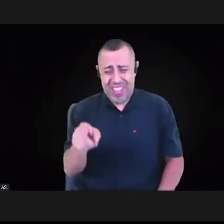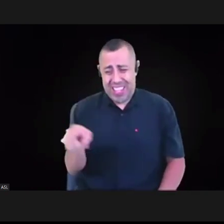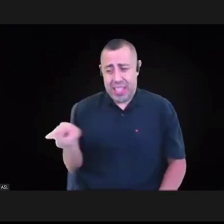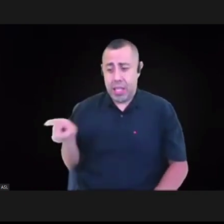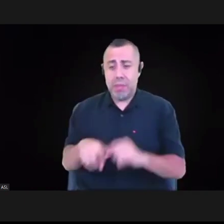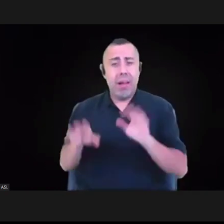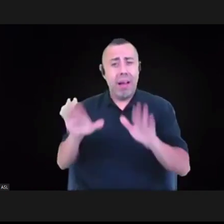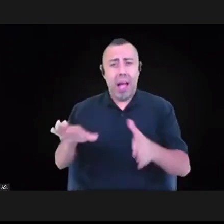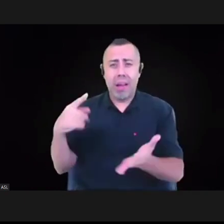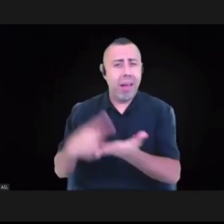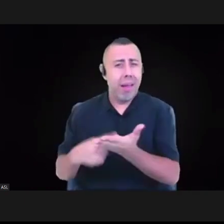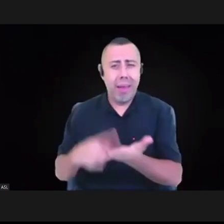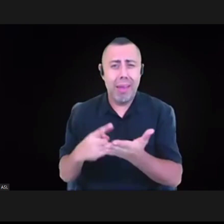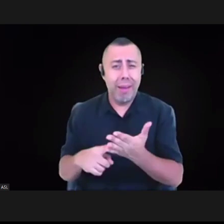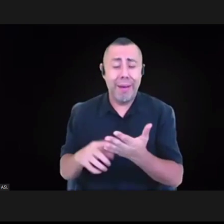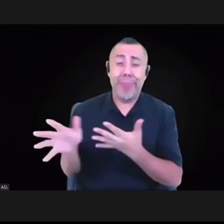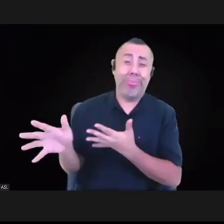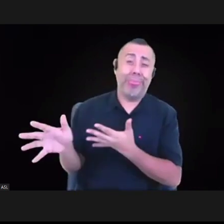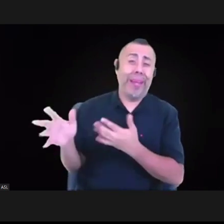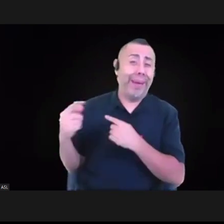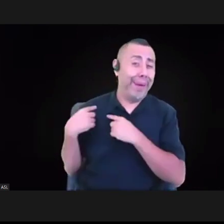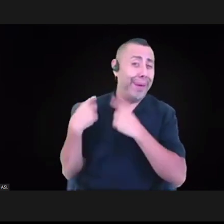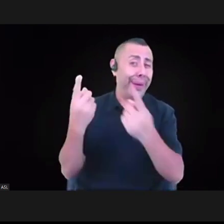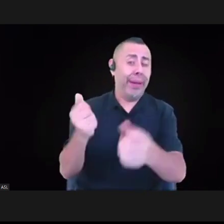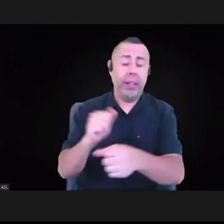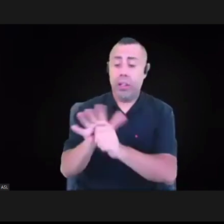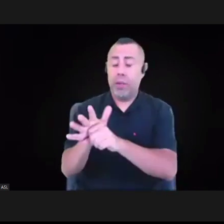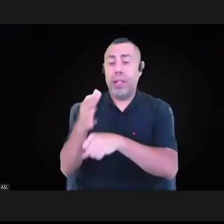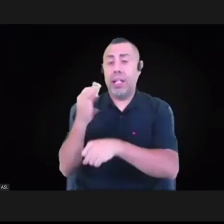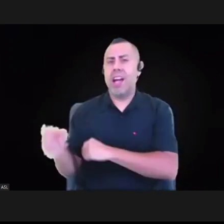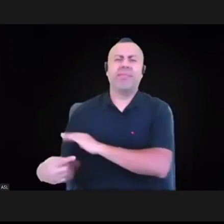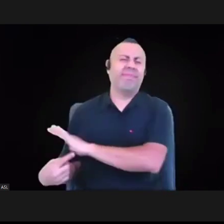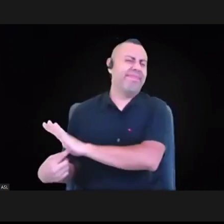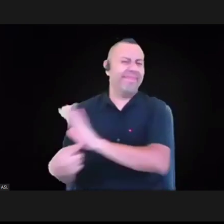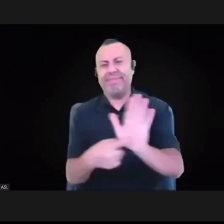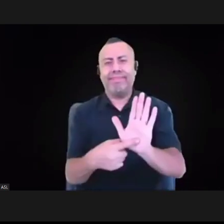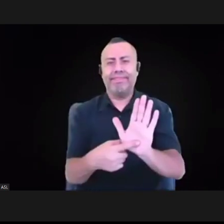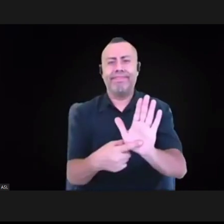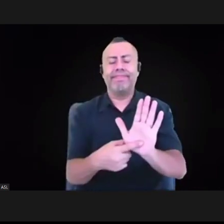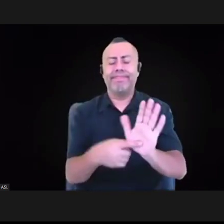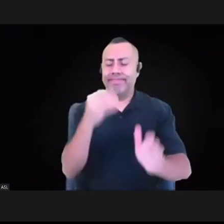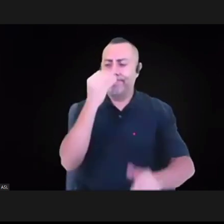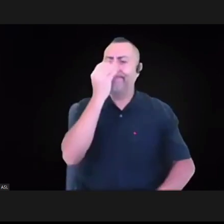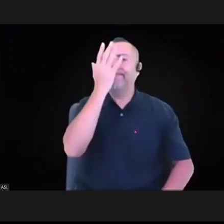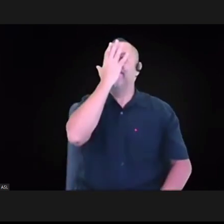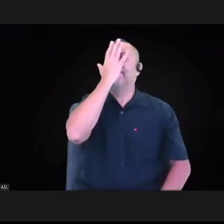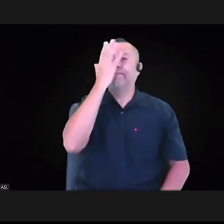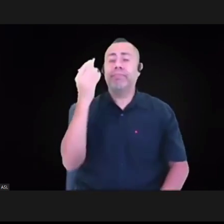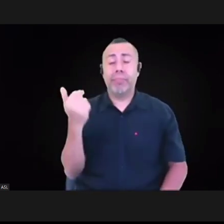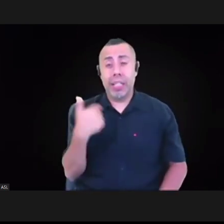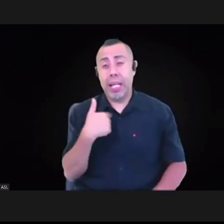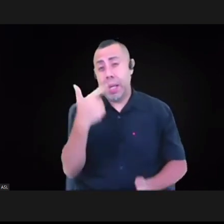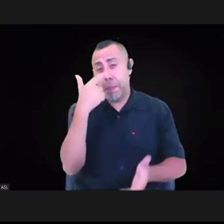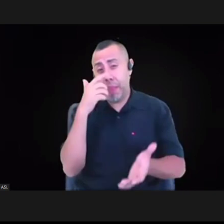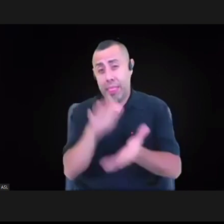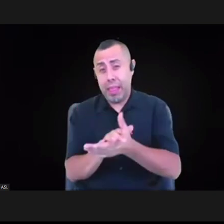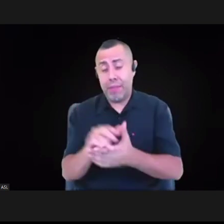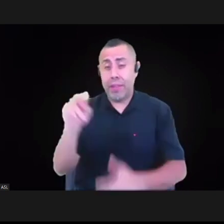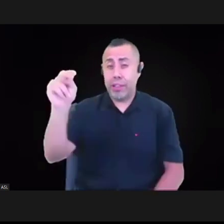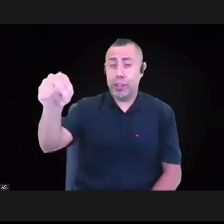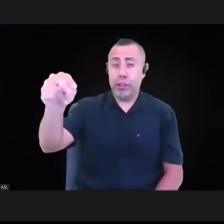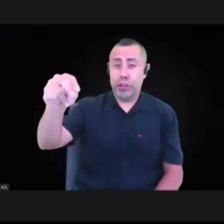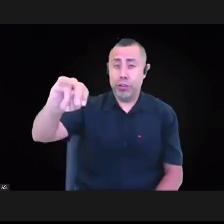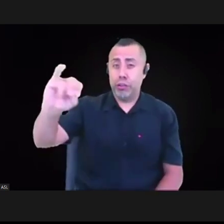there were there, I believe that the number in New Jersey is over 12,000 deaths. I may be,